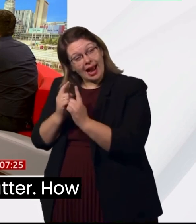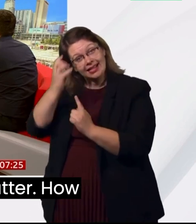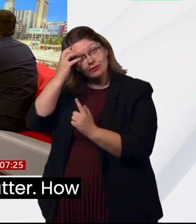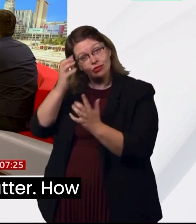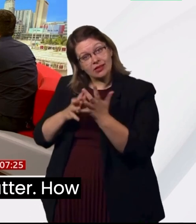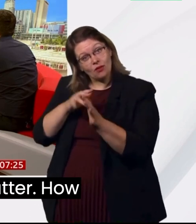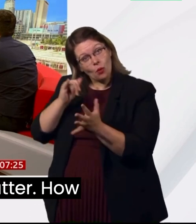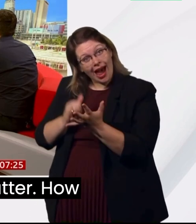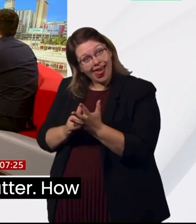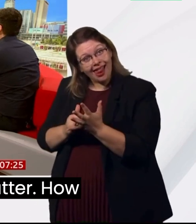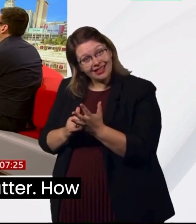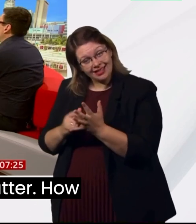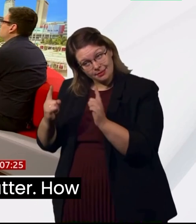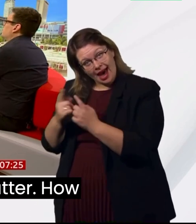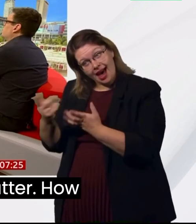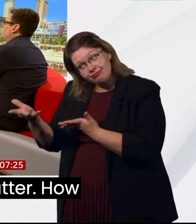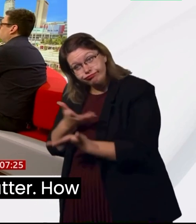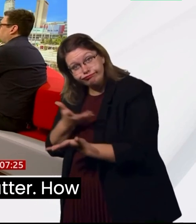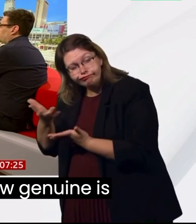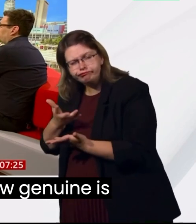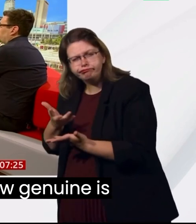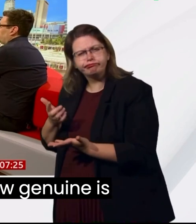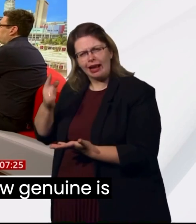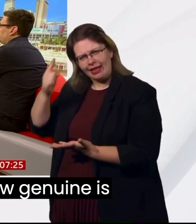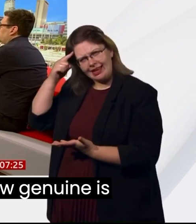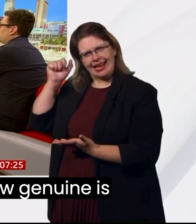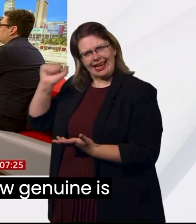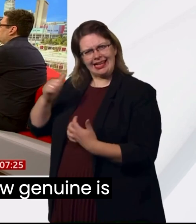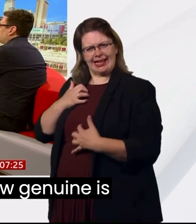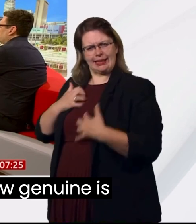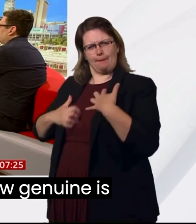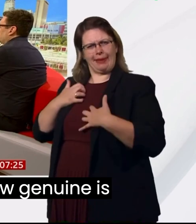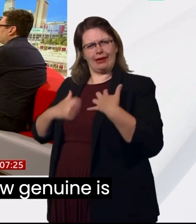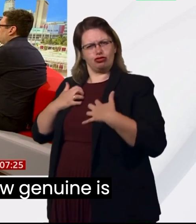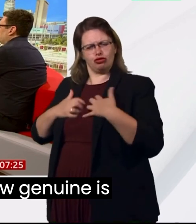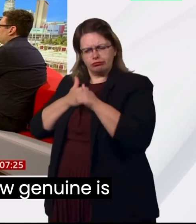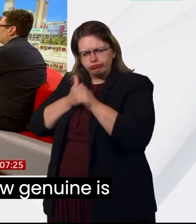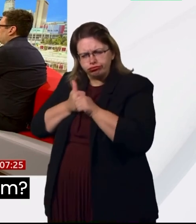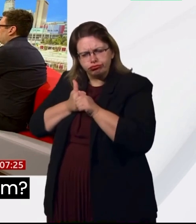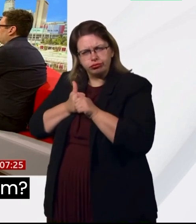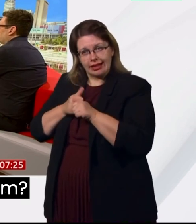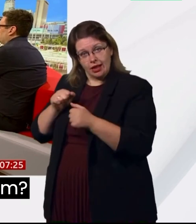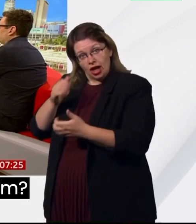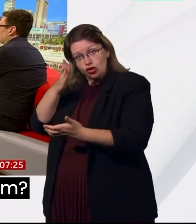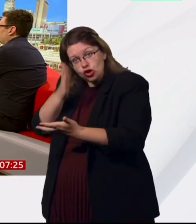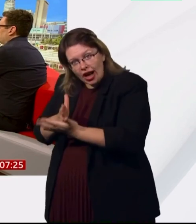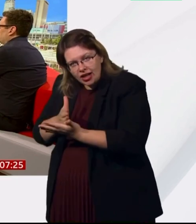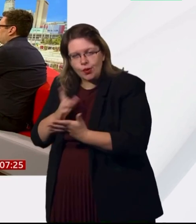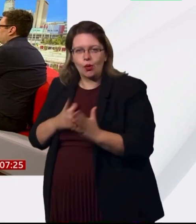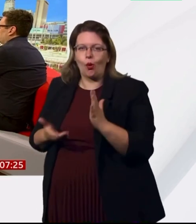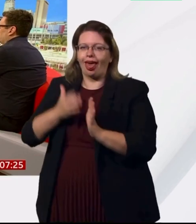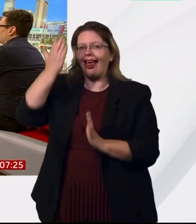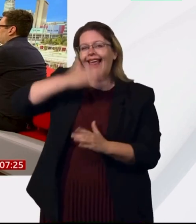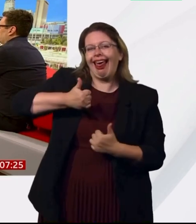feelings on this matter. How deeply does he feel it? How genuine is this from him?